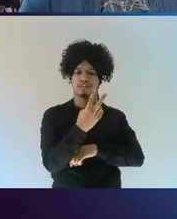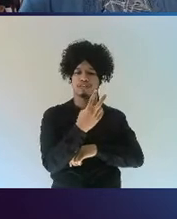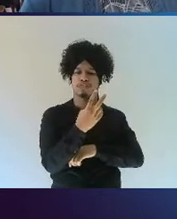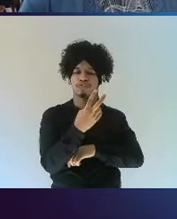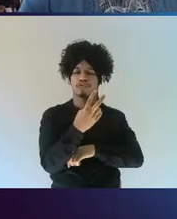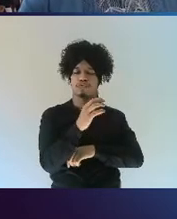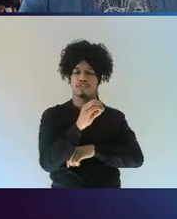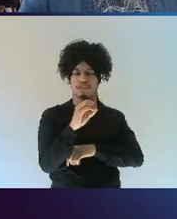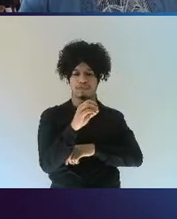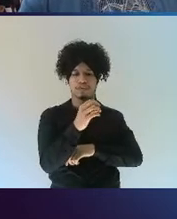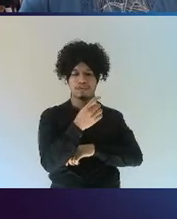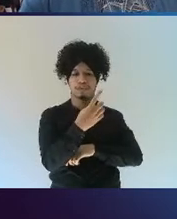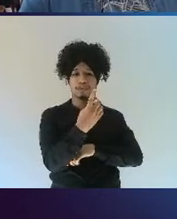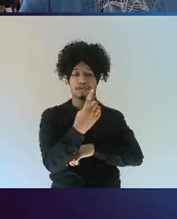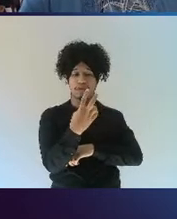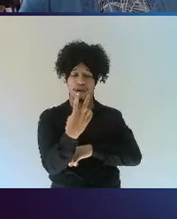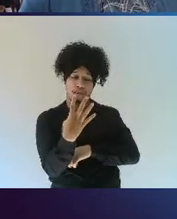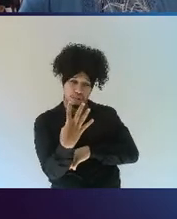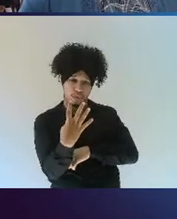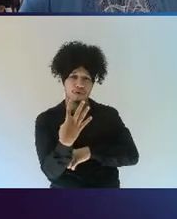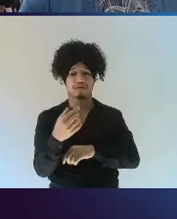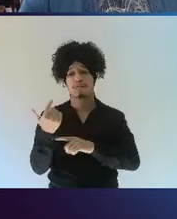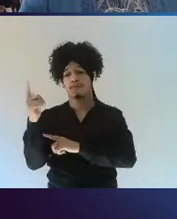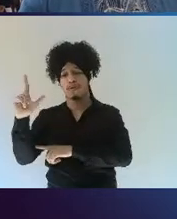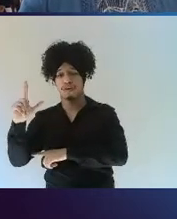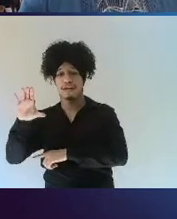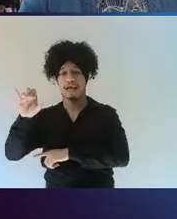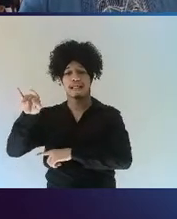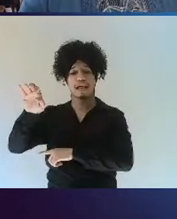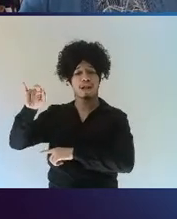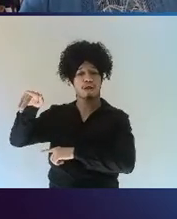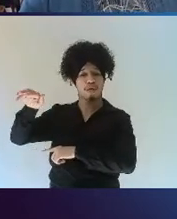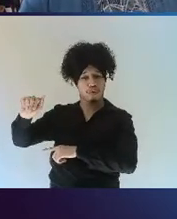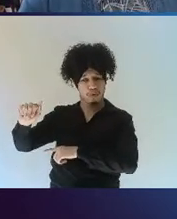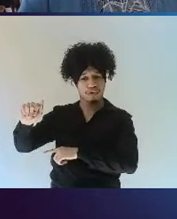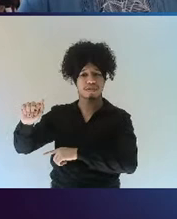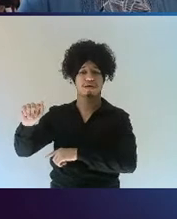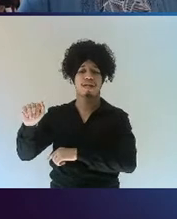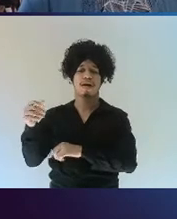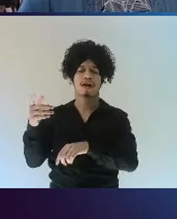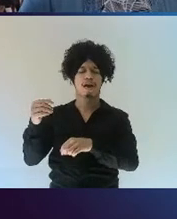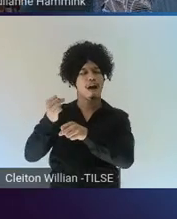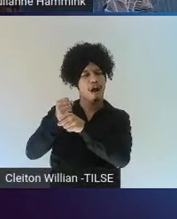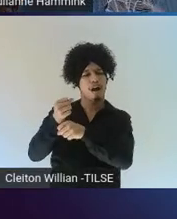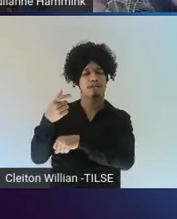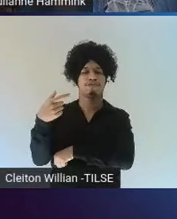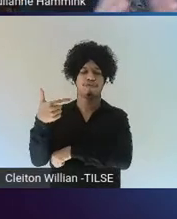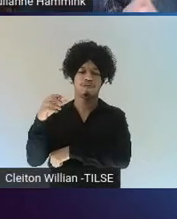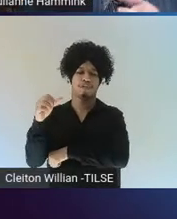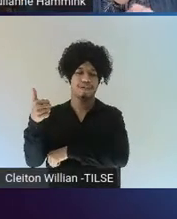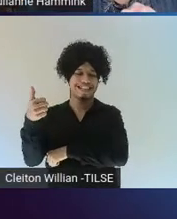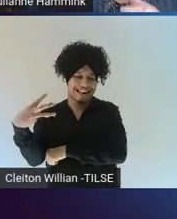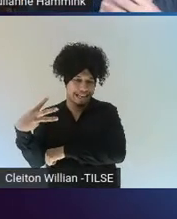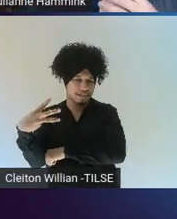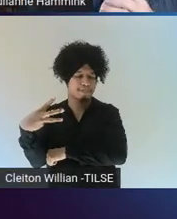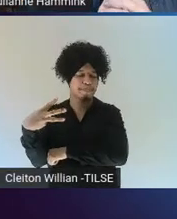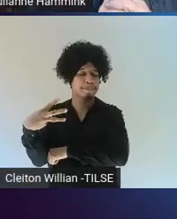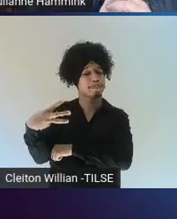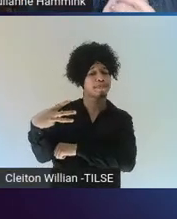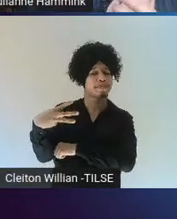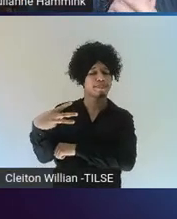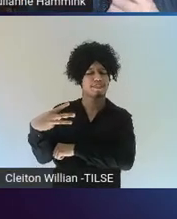second one is a university in Catalonia, and it's by COTS in 2013. So, like I said, there are many